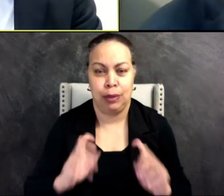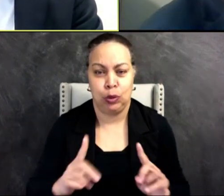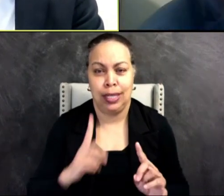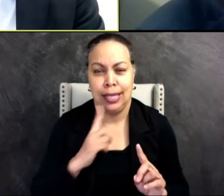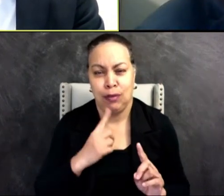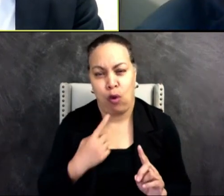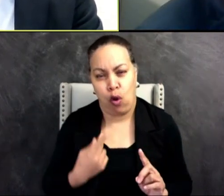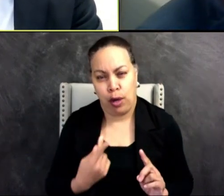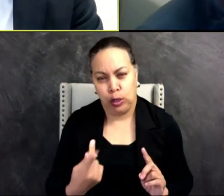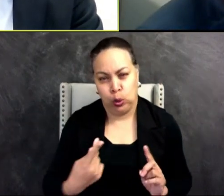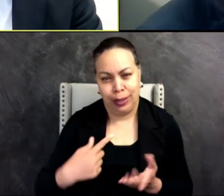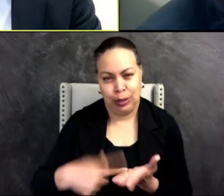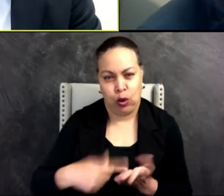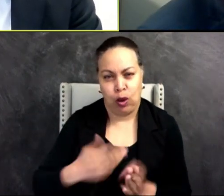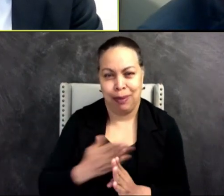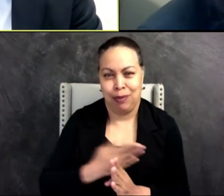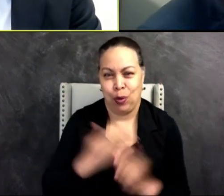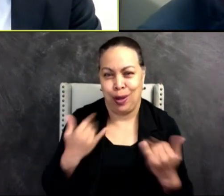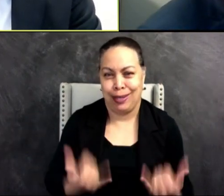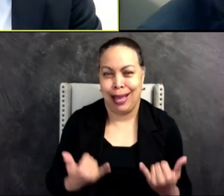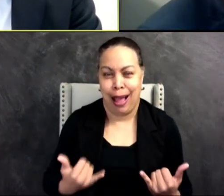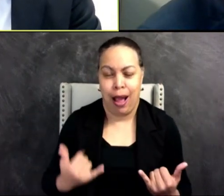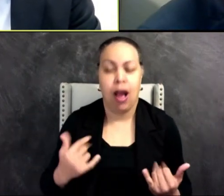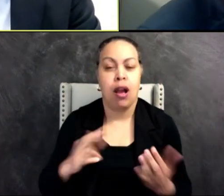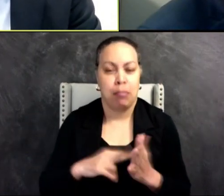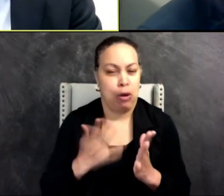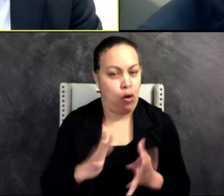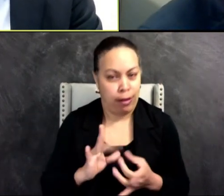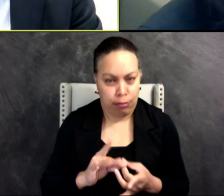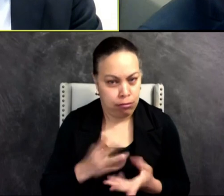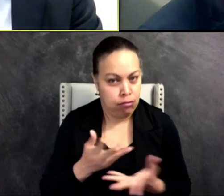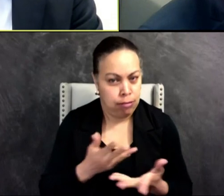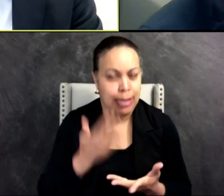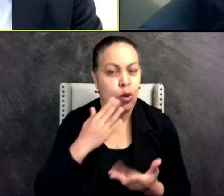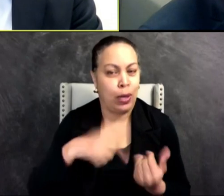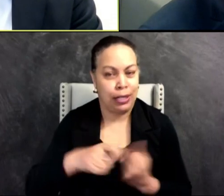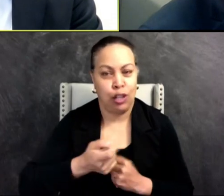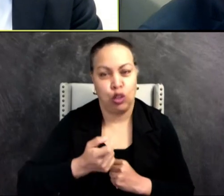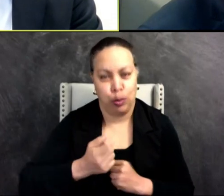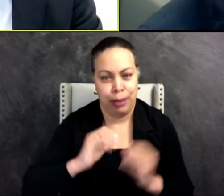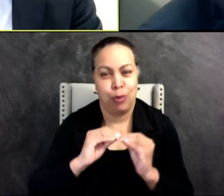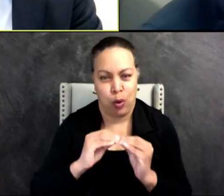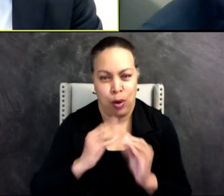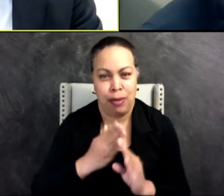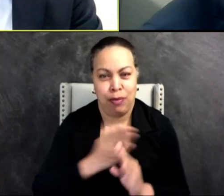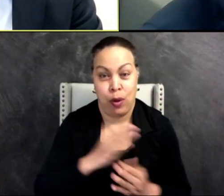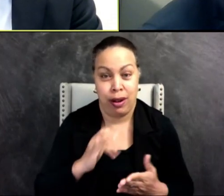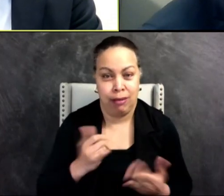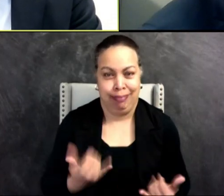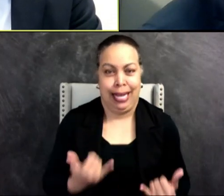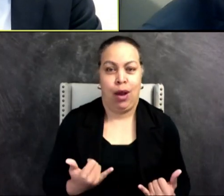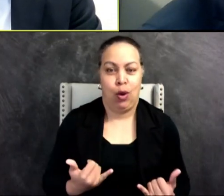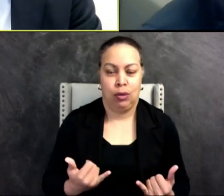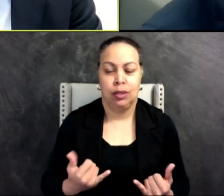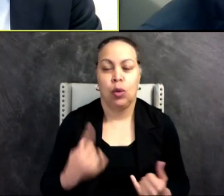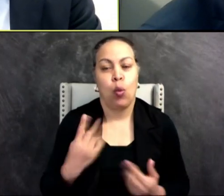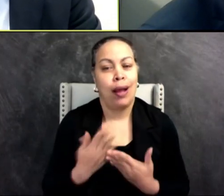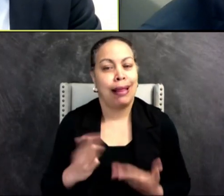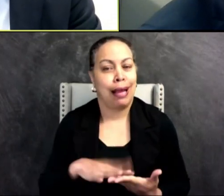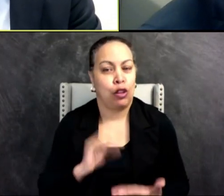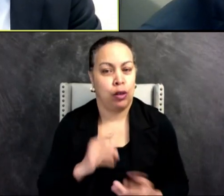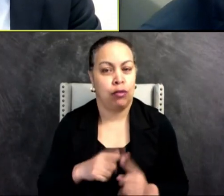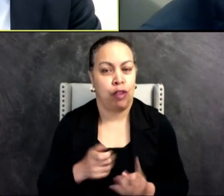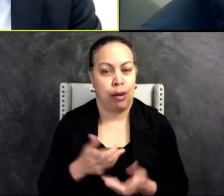to talk in advance of this. So we got to build a relationship and get to know each other. And one of the things I appreciated in getting to know you is we had a